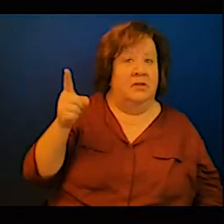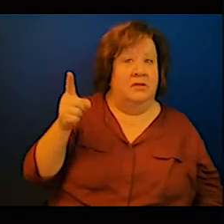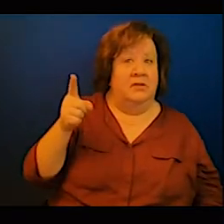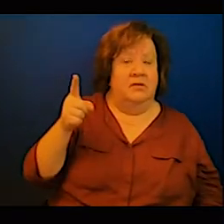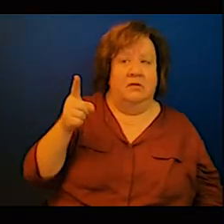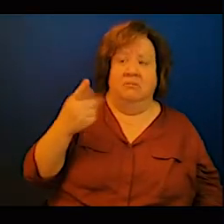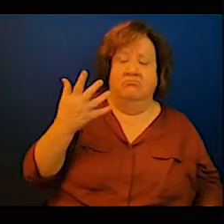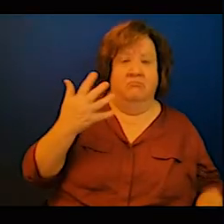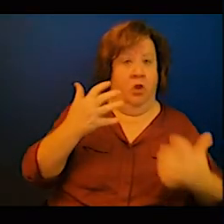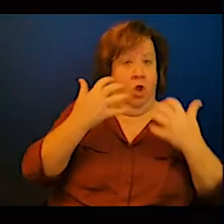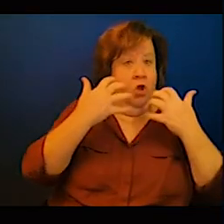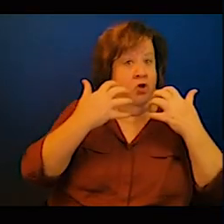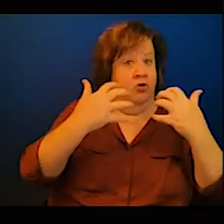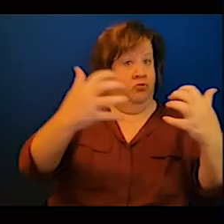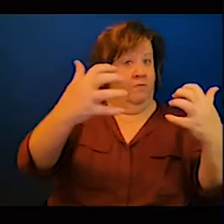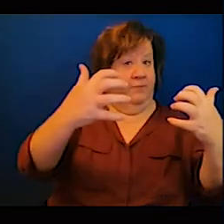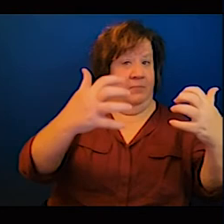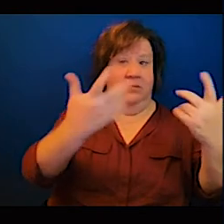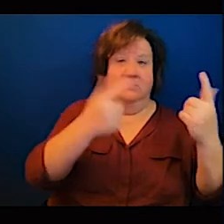craft the